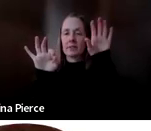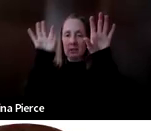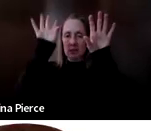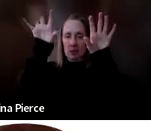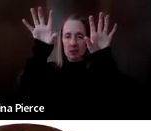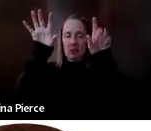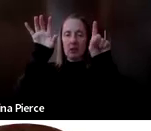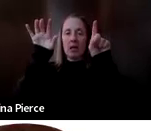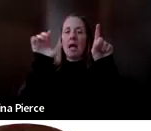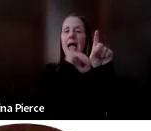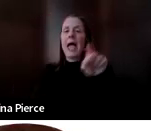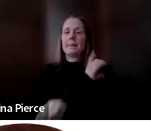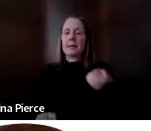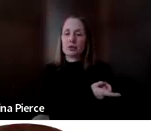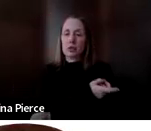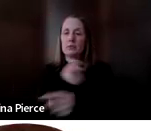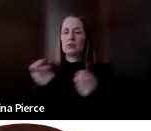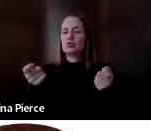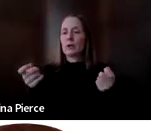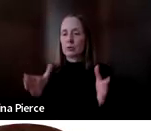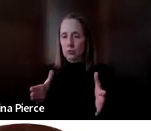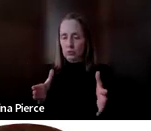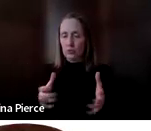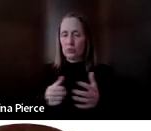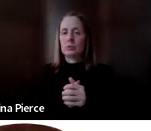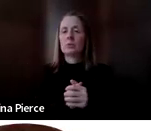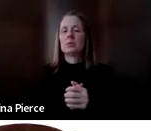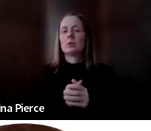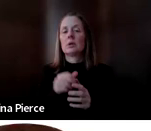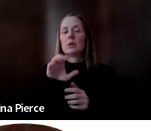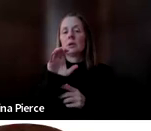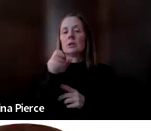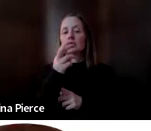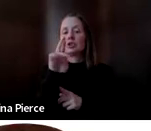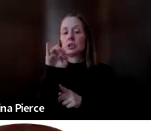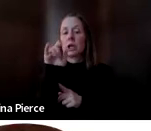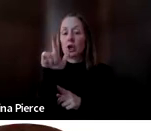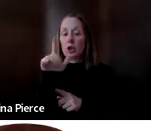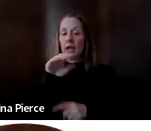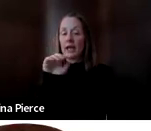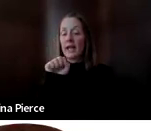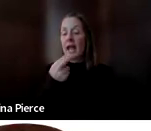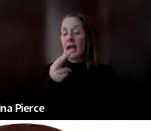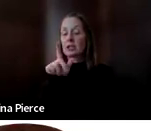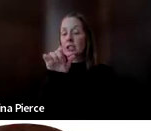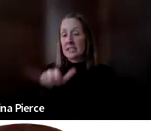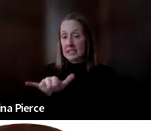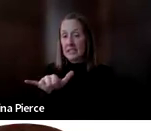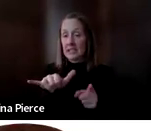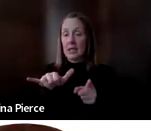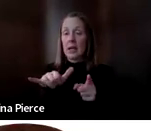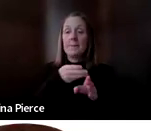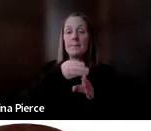administrators or directors. We have Cheryl and Ashley, who work in our main office in St.